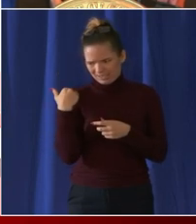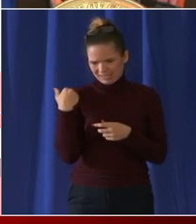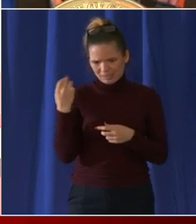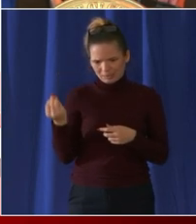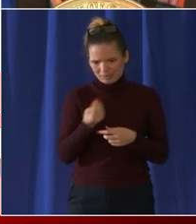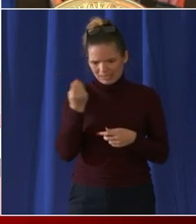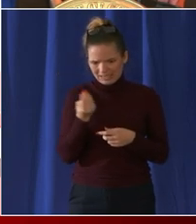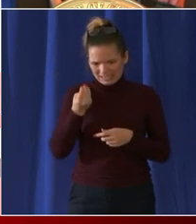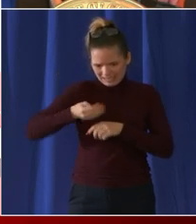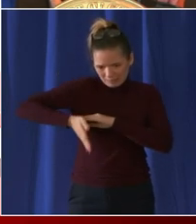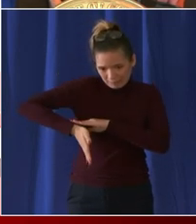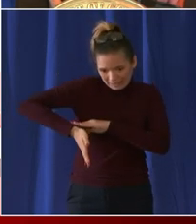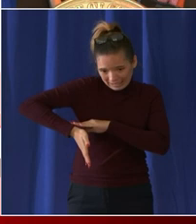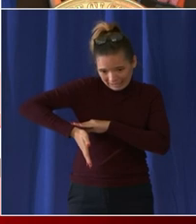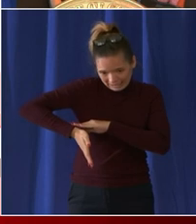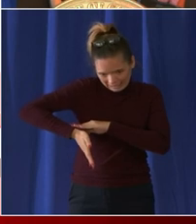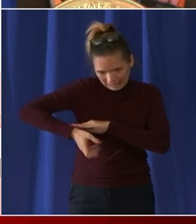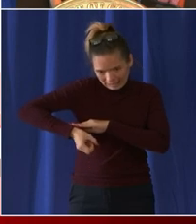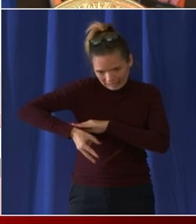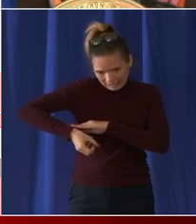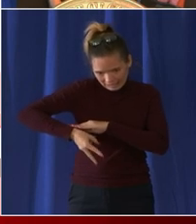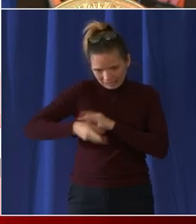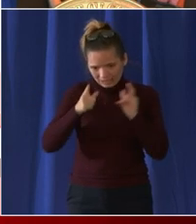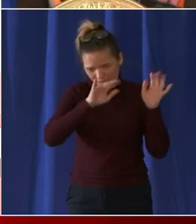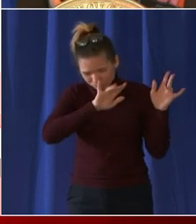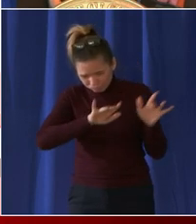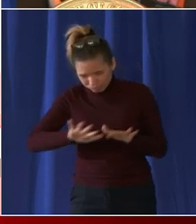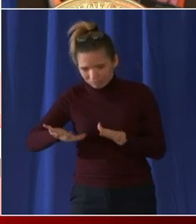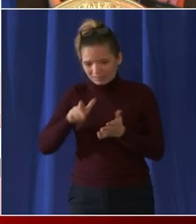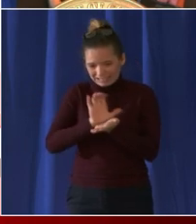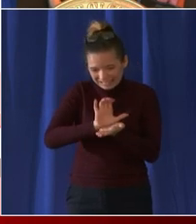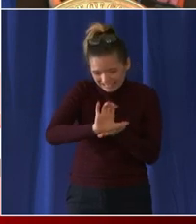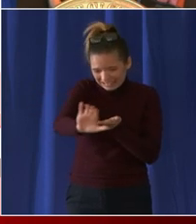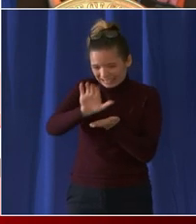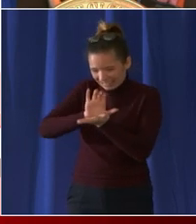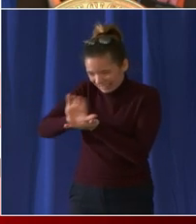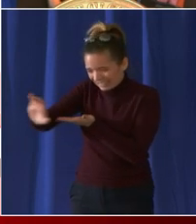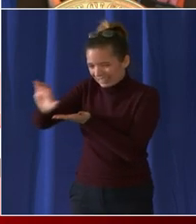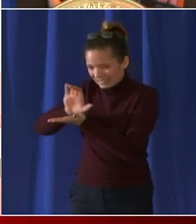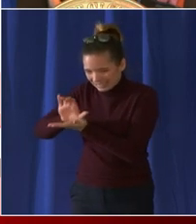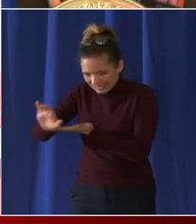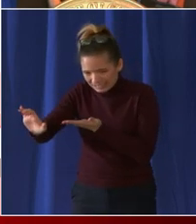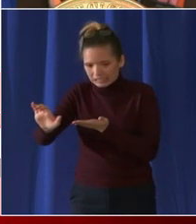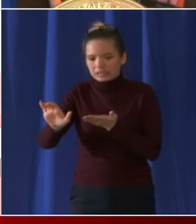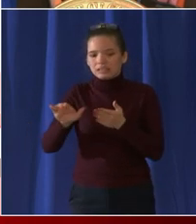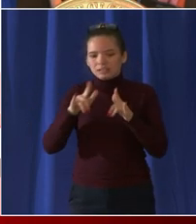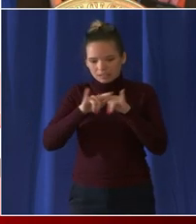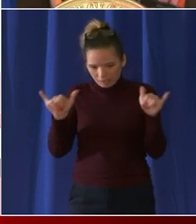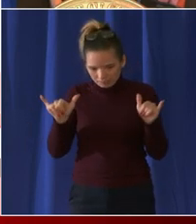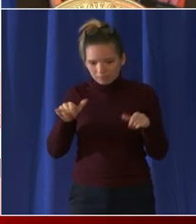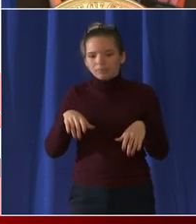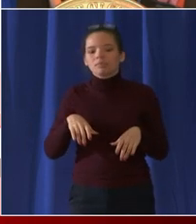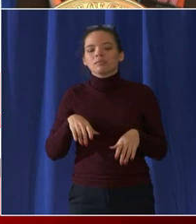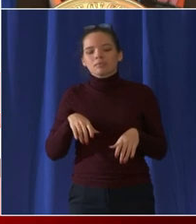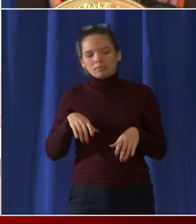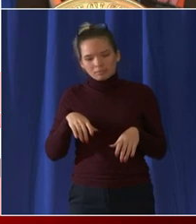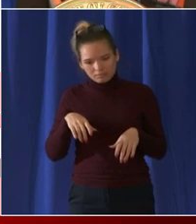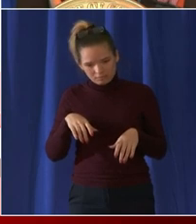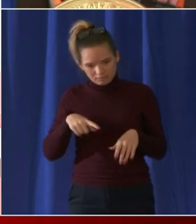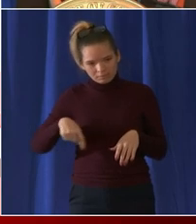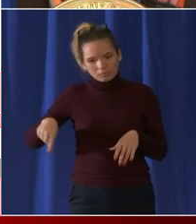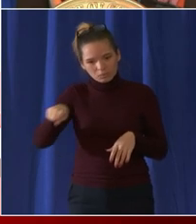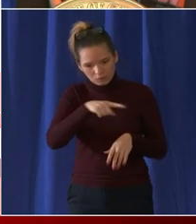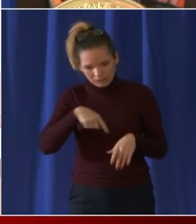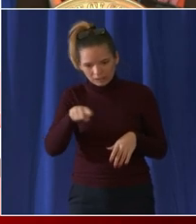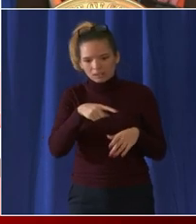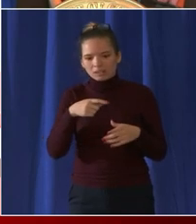treat plow and clear roads in addition to their daily duties of picking up the trash so I want to thank our